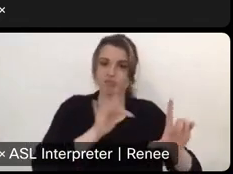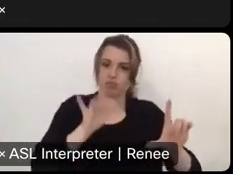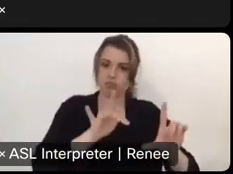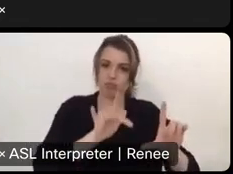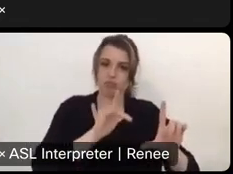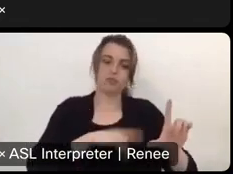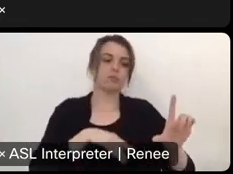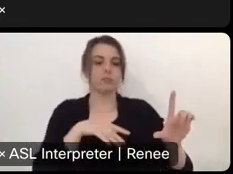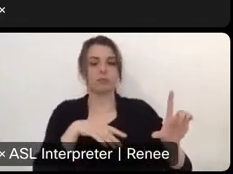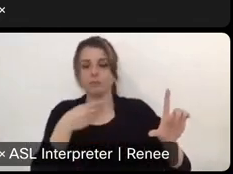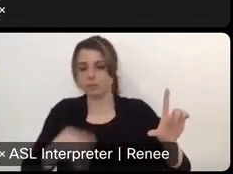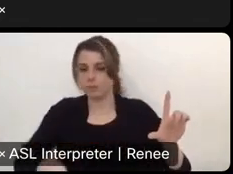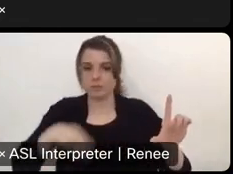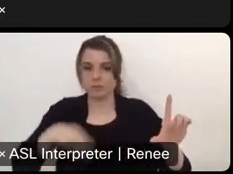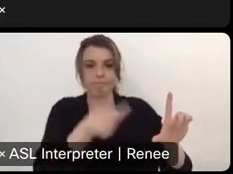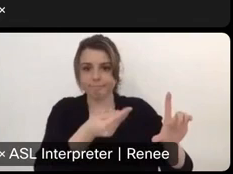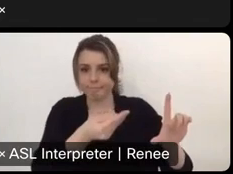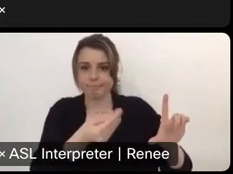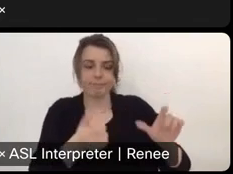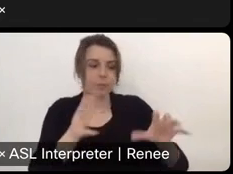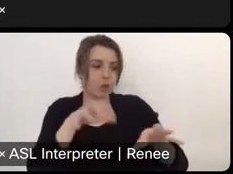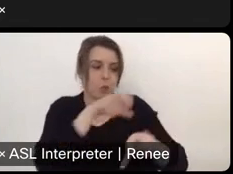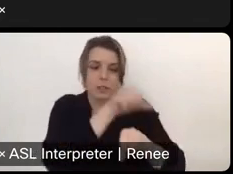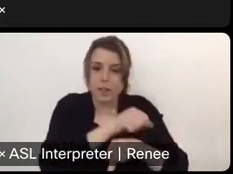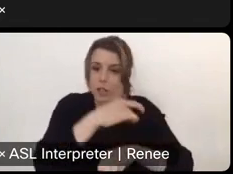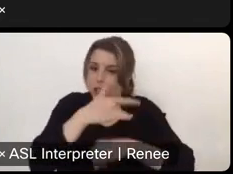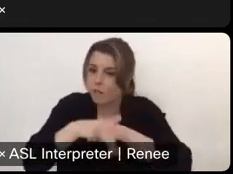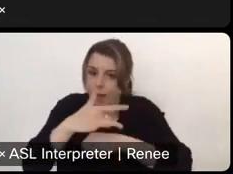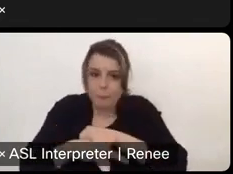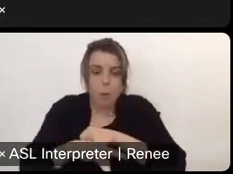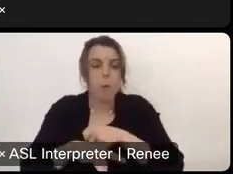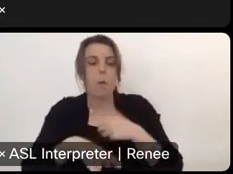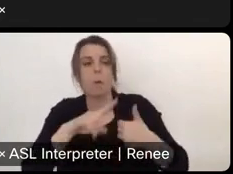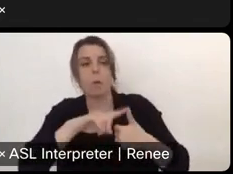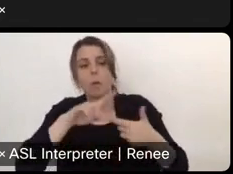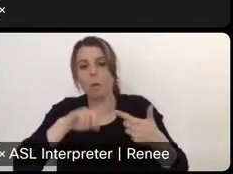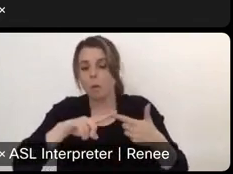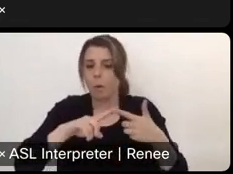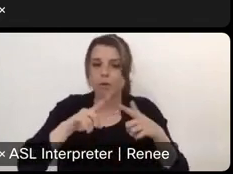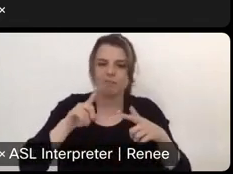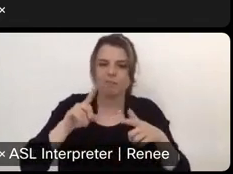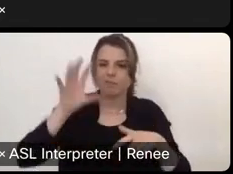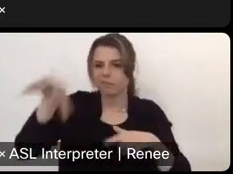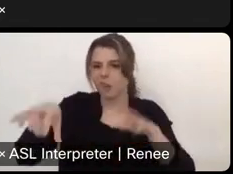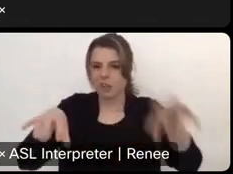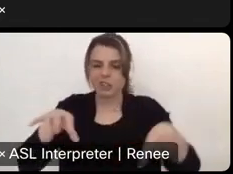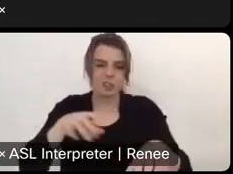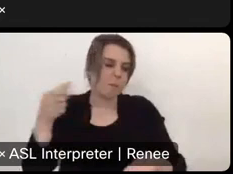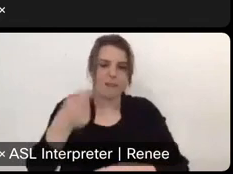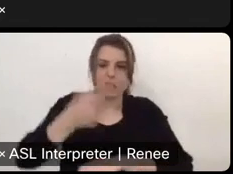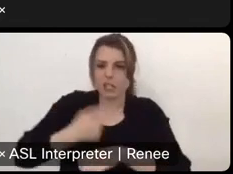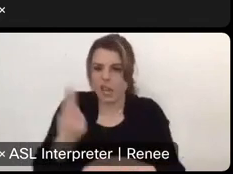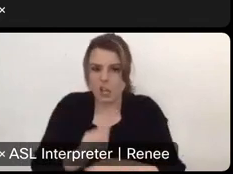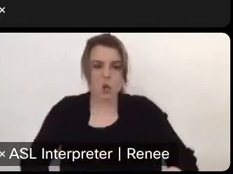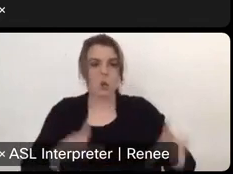go to a kiosk. Look at what reservations are available on a campground. Look at what campsites are available to pay for your day use fee. Do it all